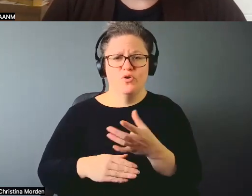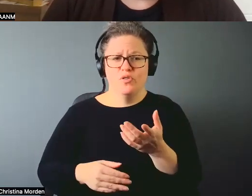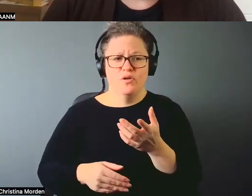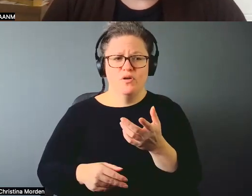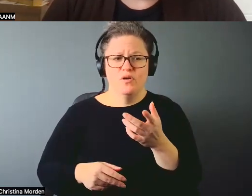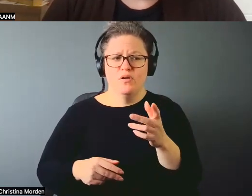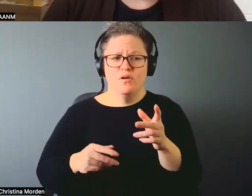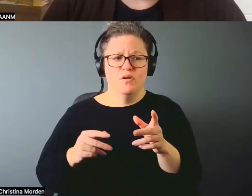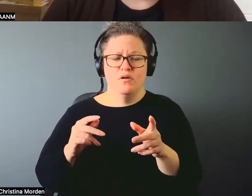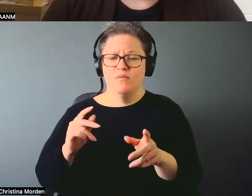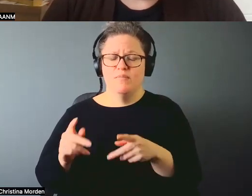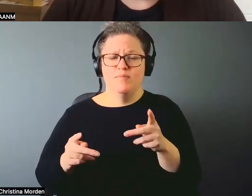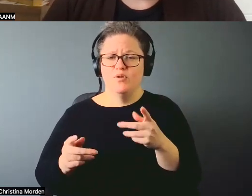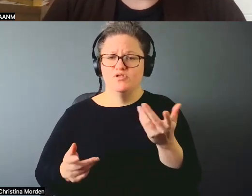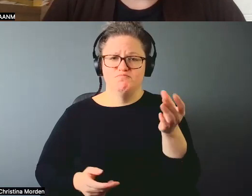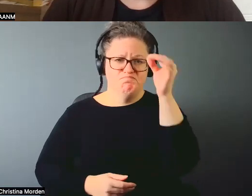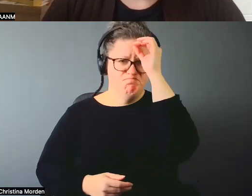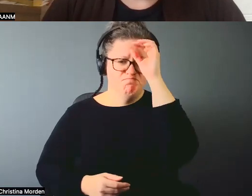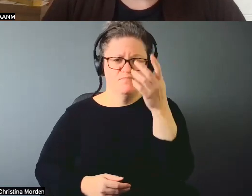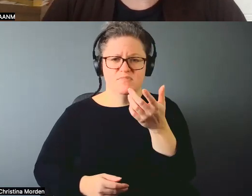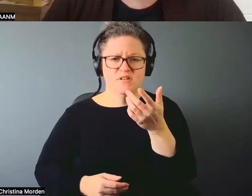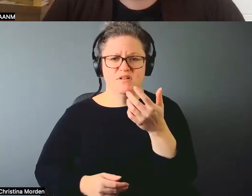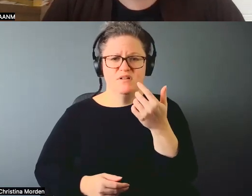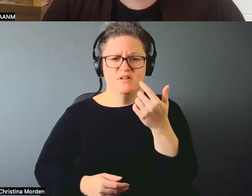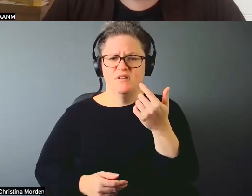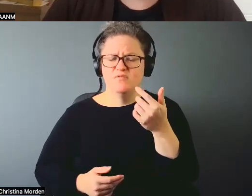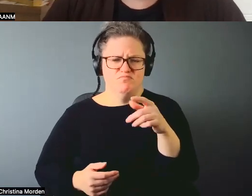just don't even know their mother, because who would want to hurt their mother?